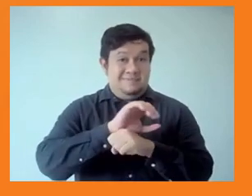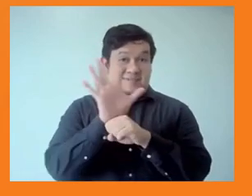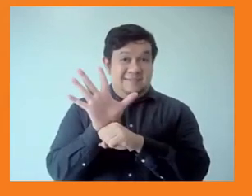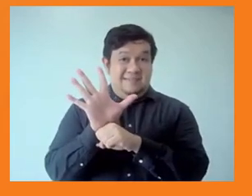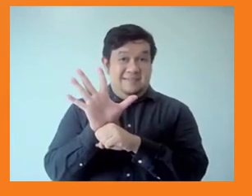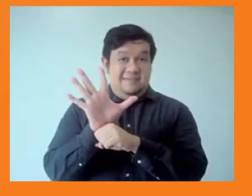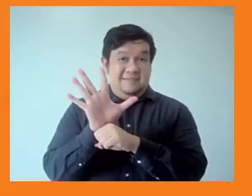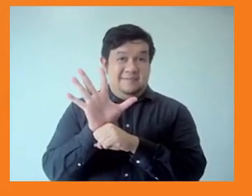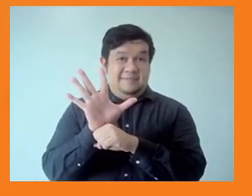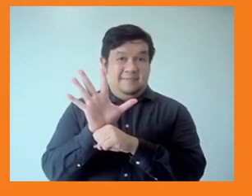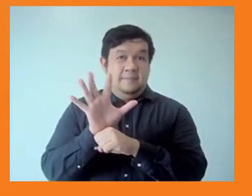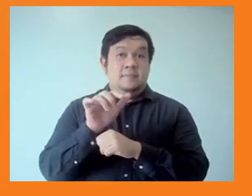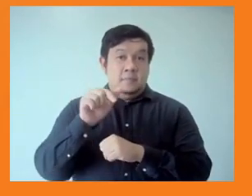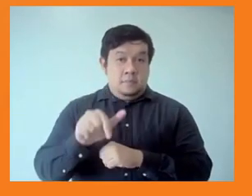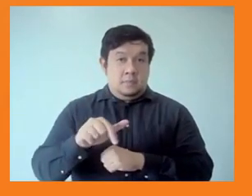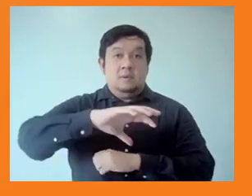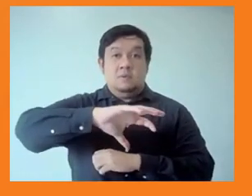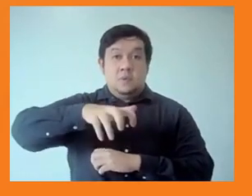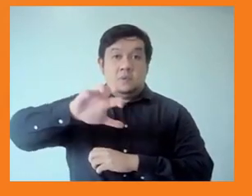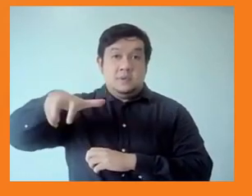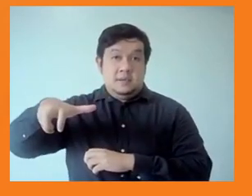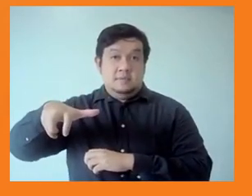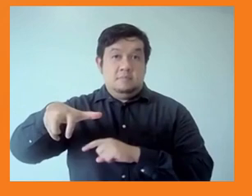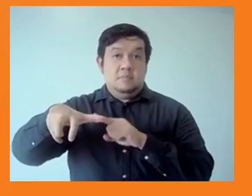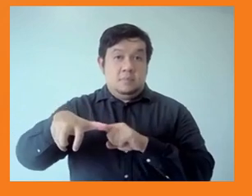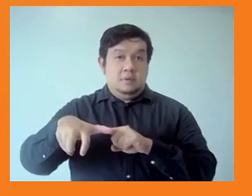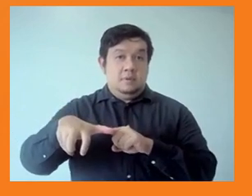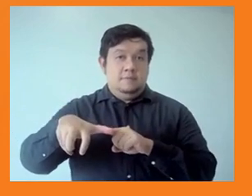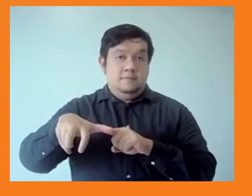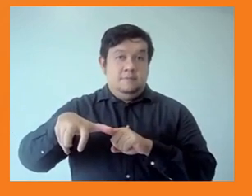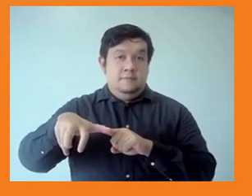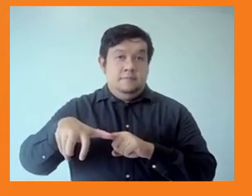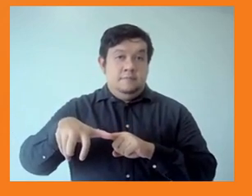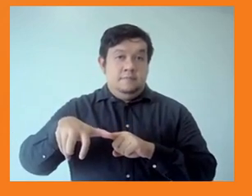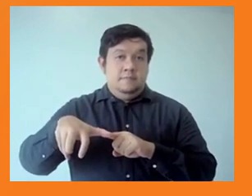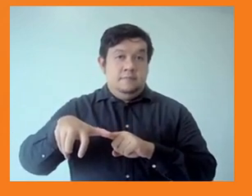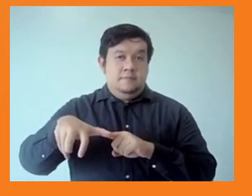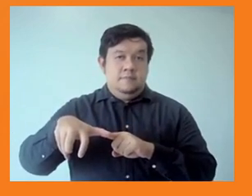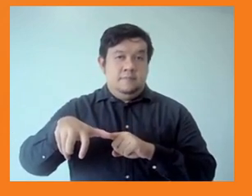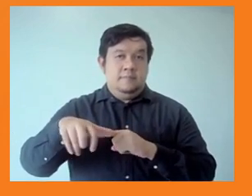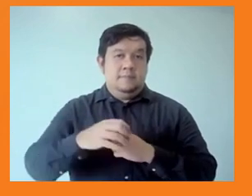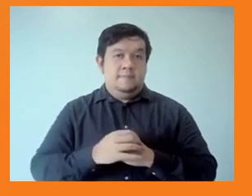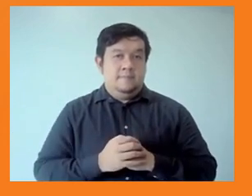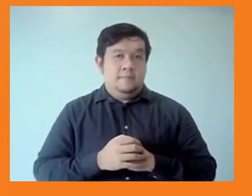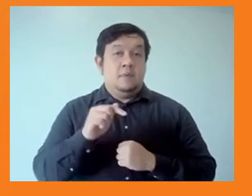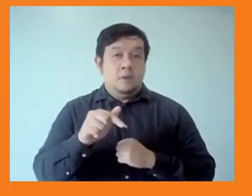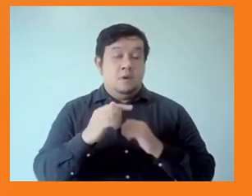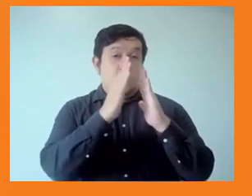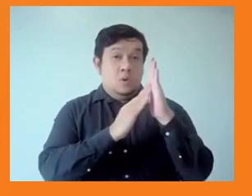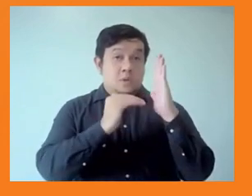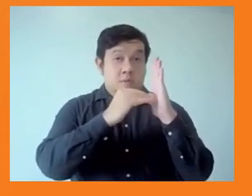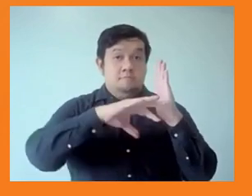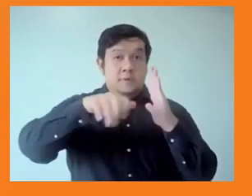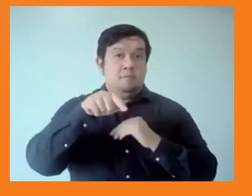Uzbekistan, and by the Maldives, which introduced personal income tax for the first time, actually raised taxes on the wealthy and on large